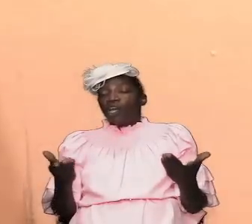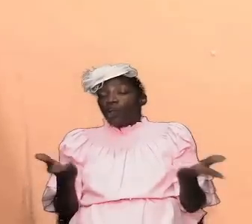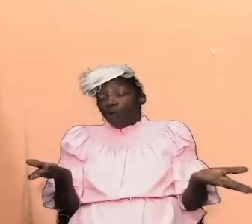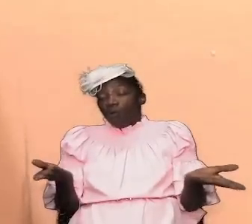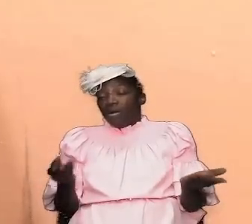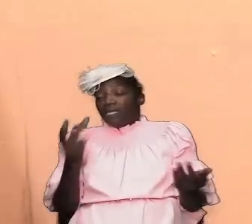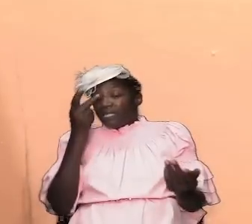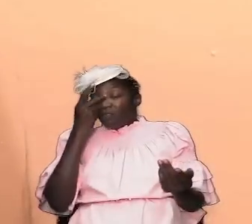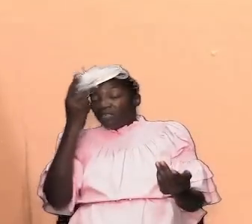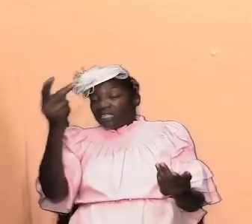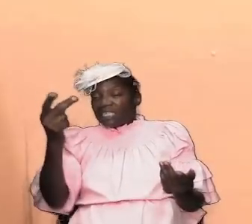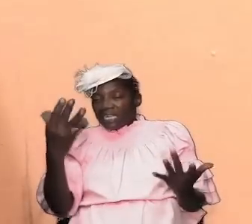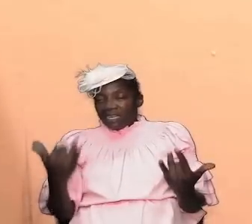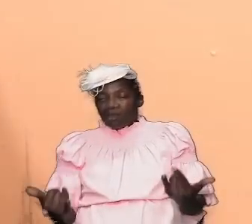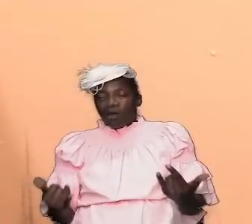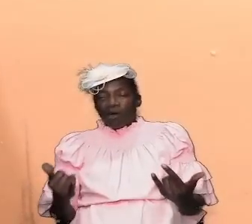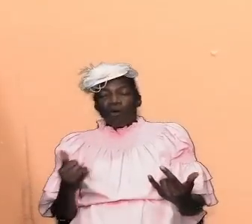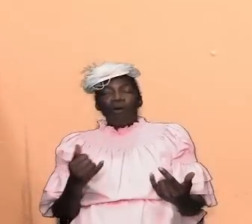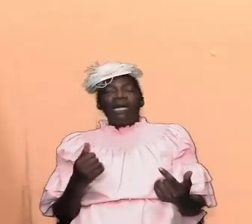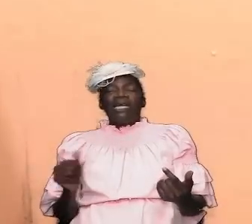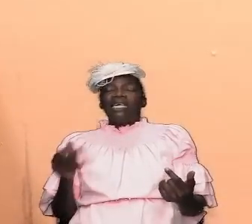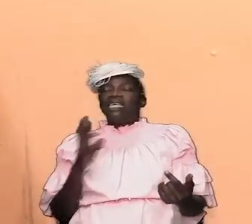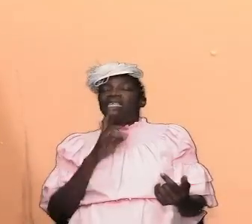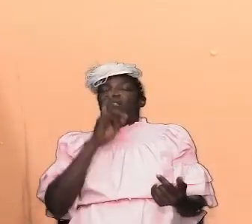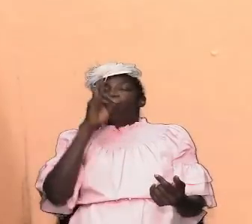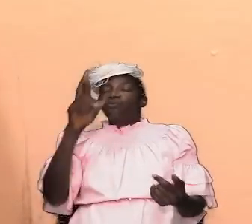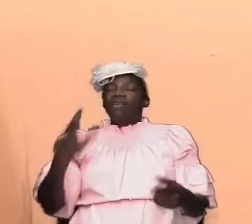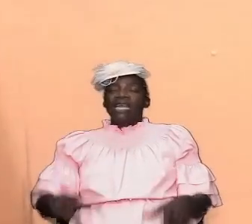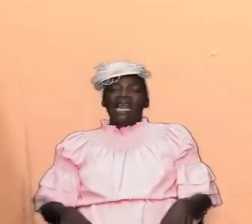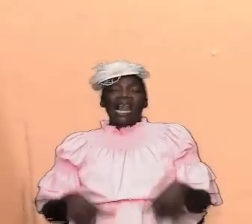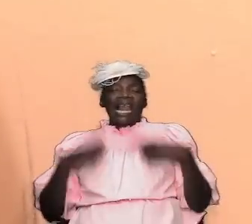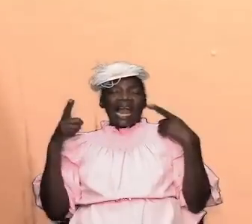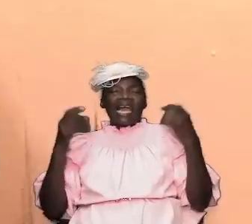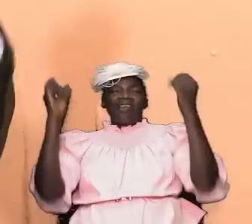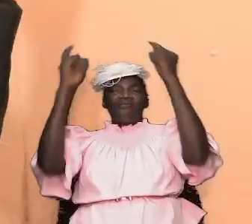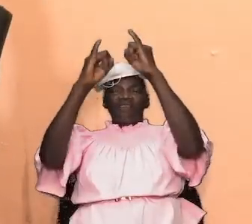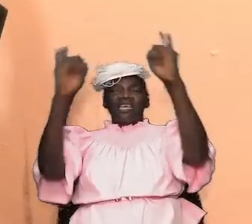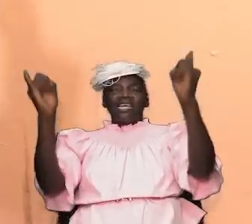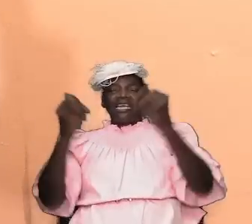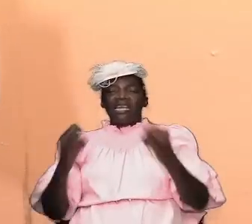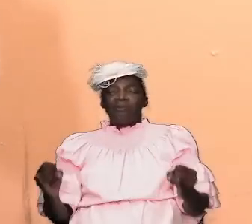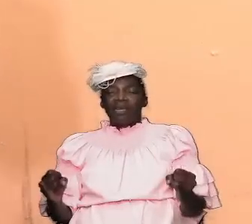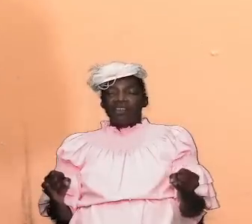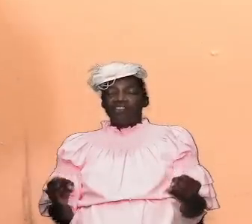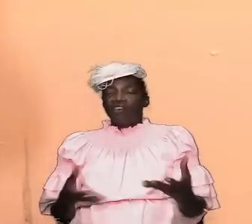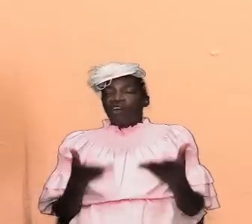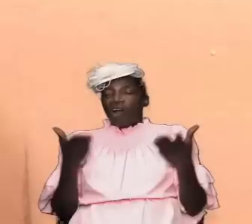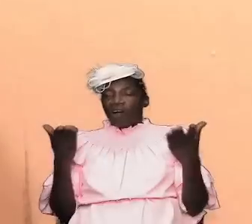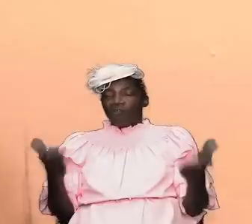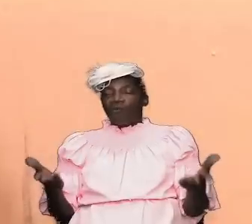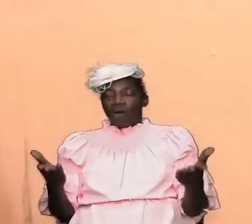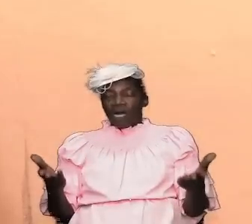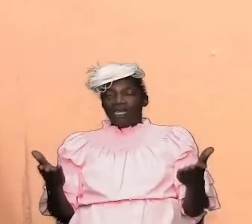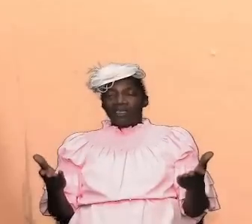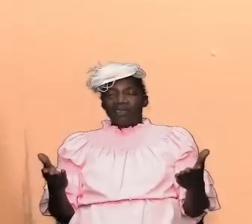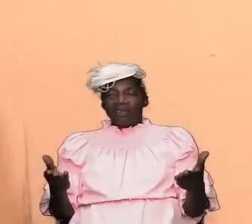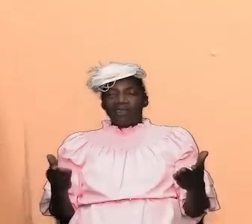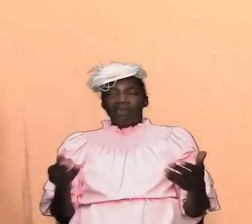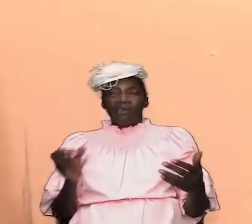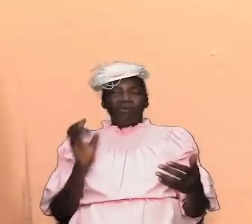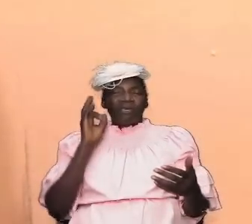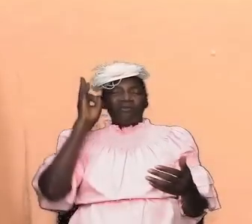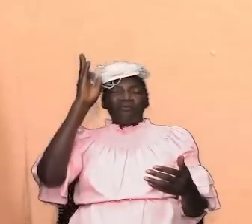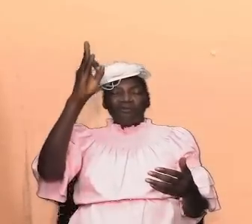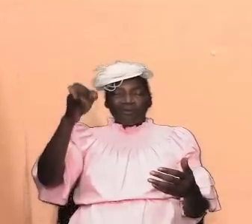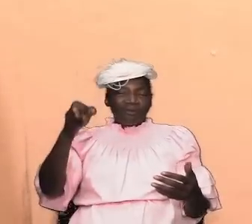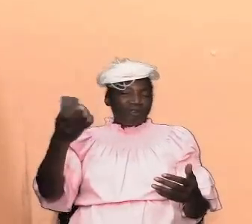is the real life image of what was being projected from back there you know if you have